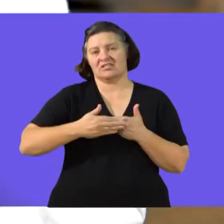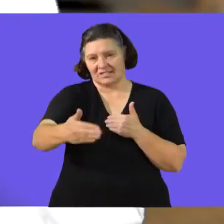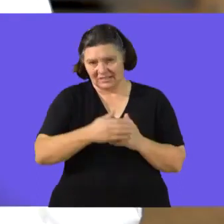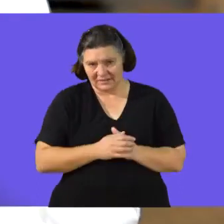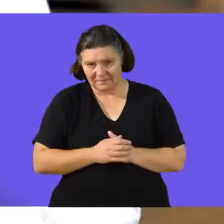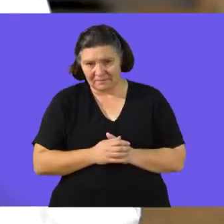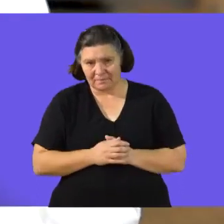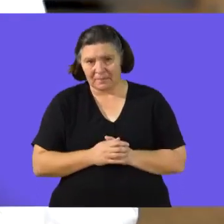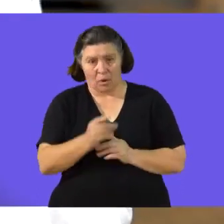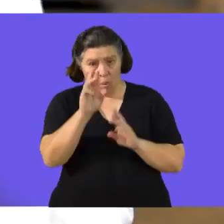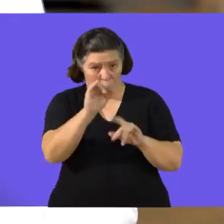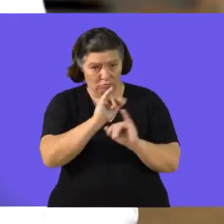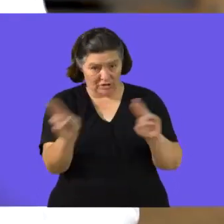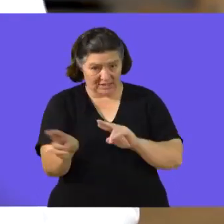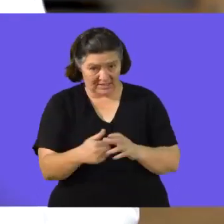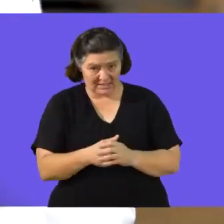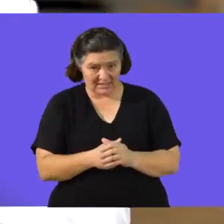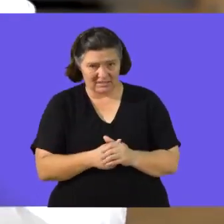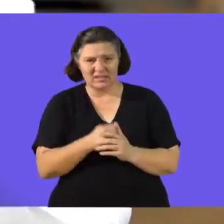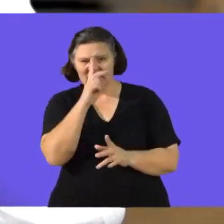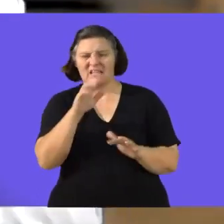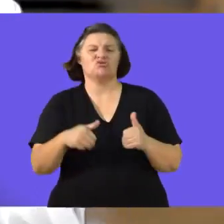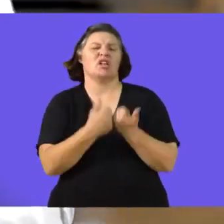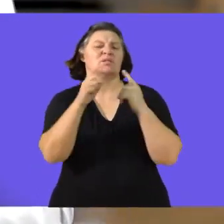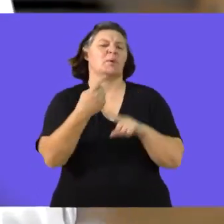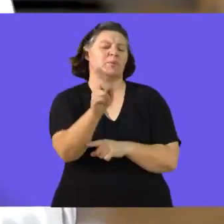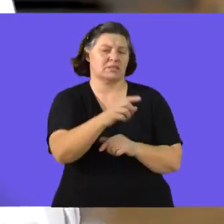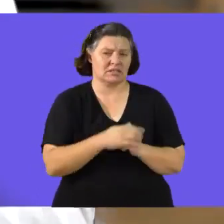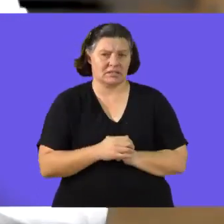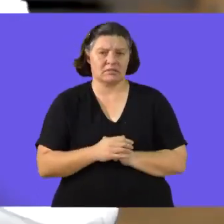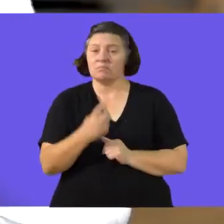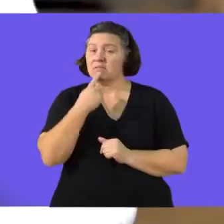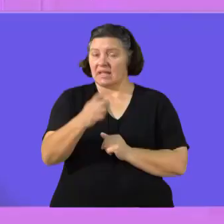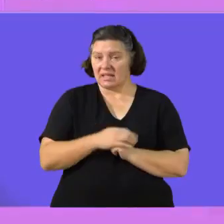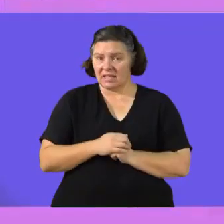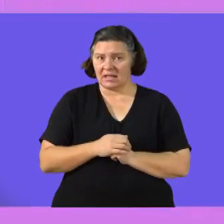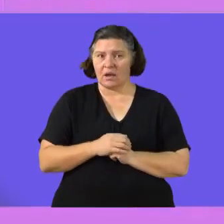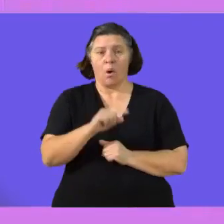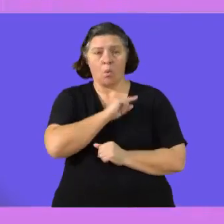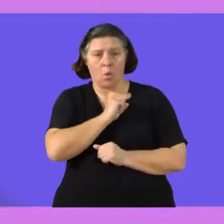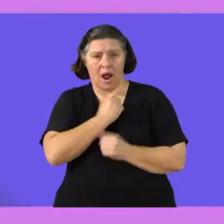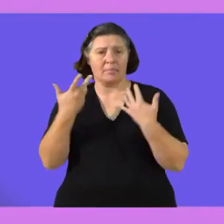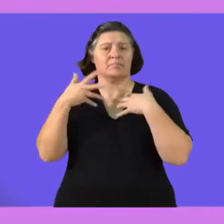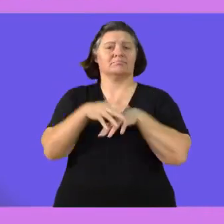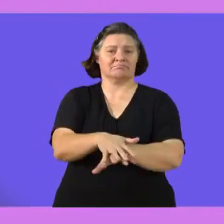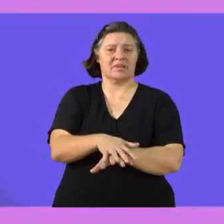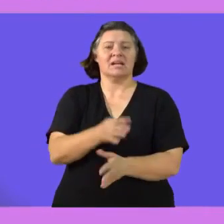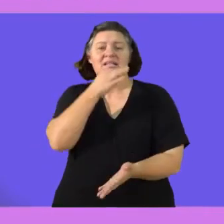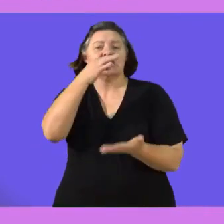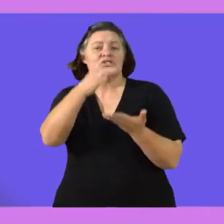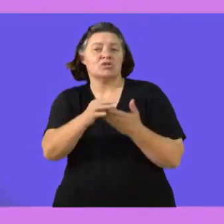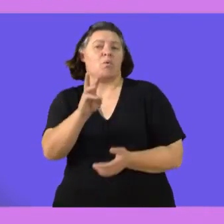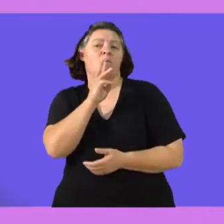challenge for this upcoming week and i hope you're ready let's see what our challenge is all about i'm saying here due to the implementation